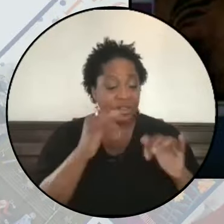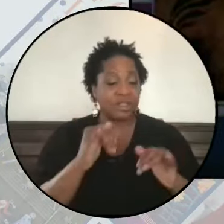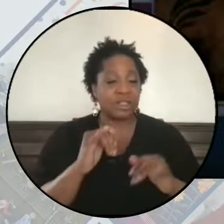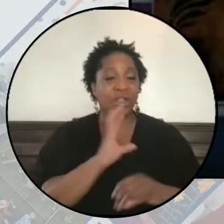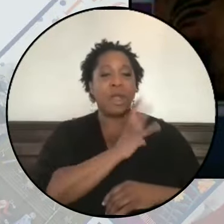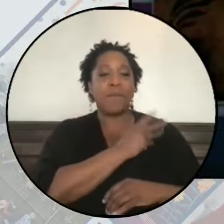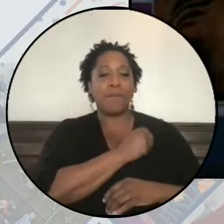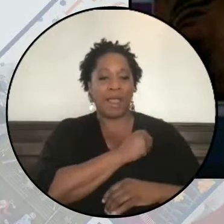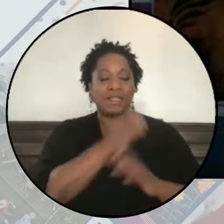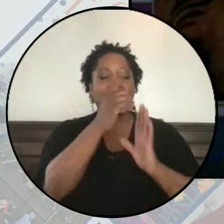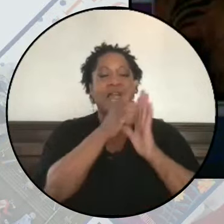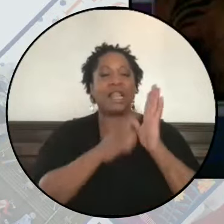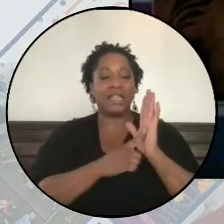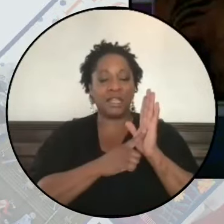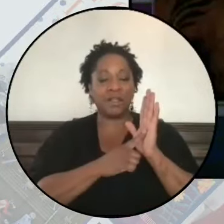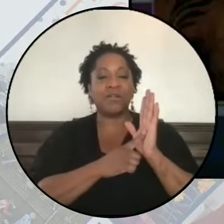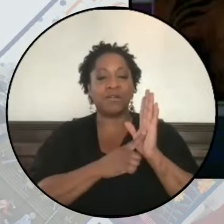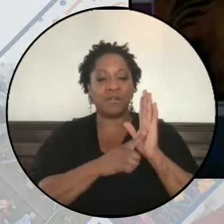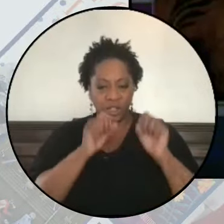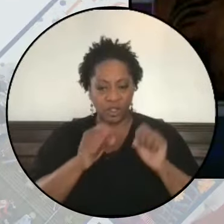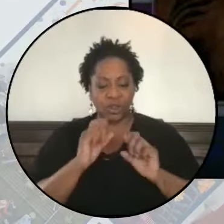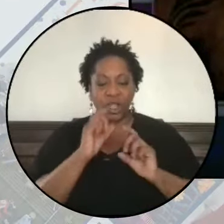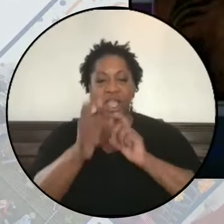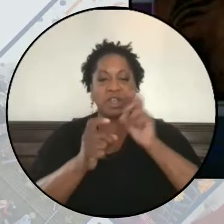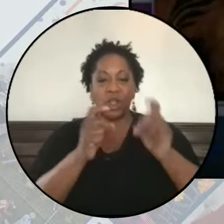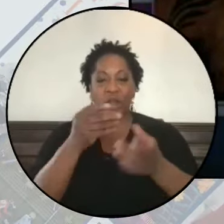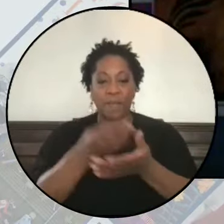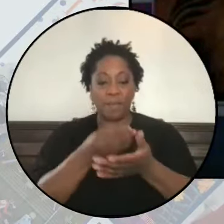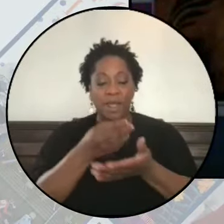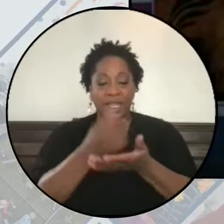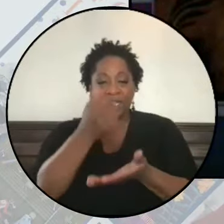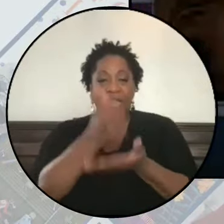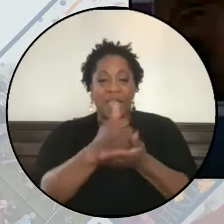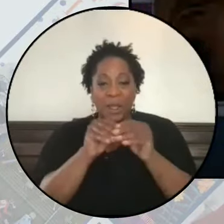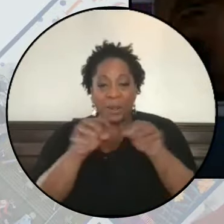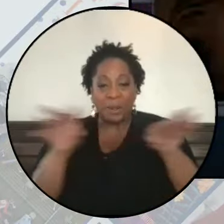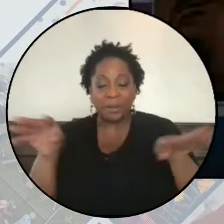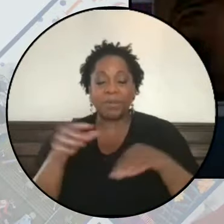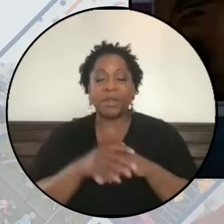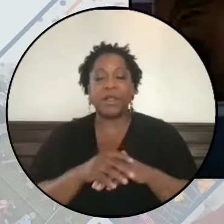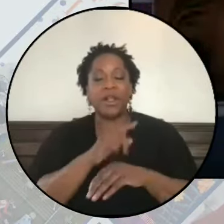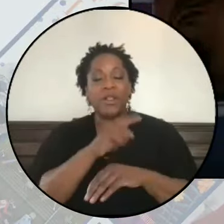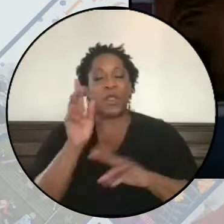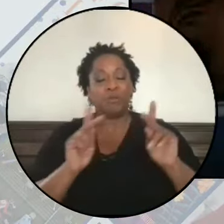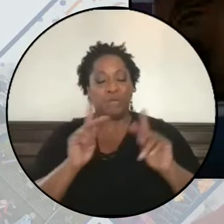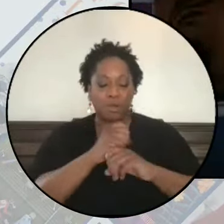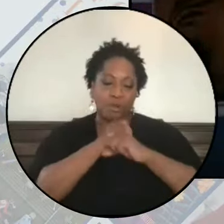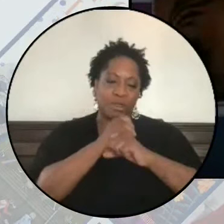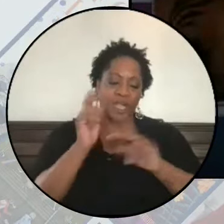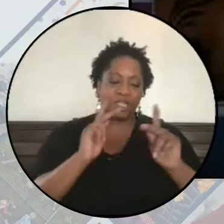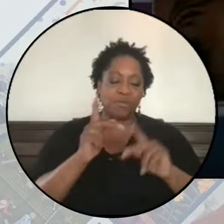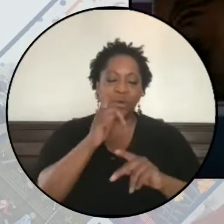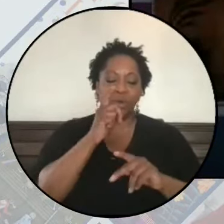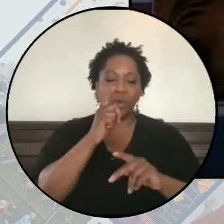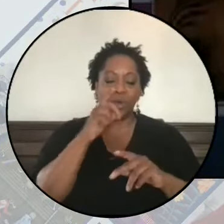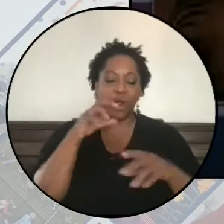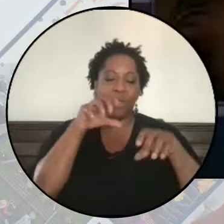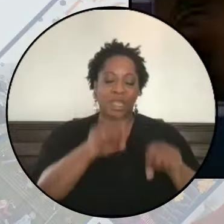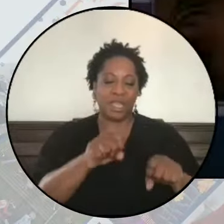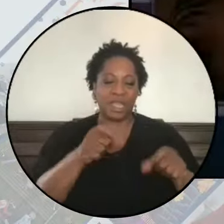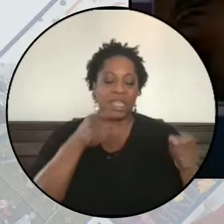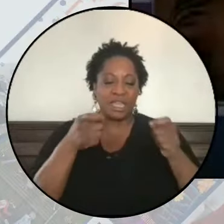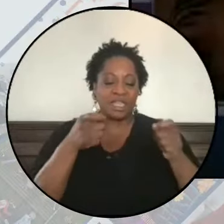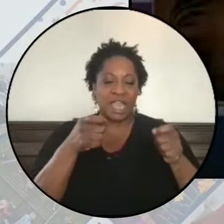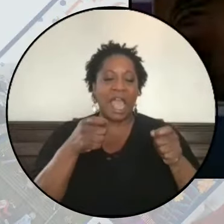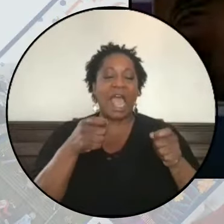Palestine Legal, you can donate to them. They are the folks protecting people who are being attacked and